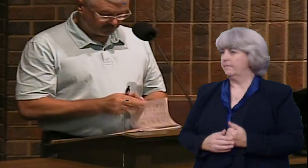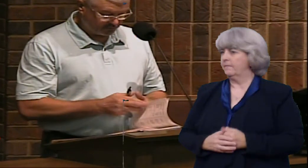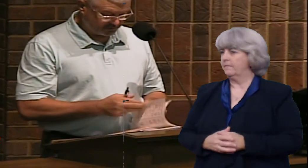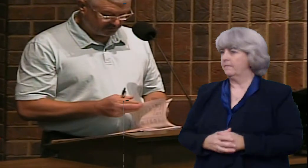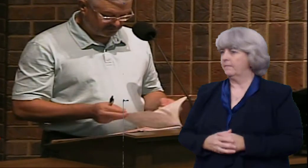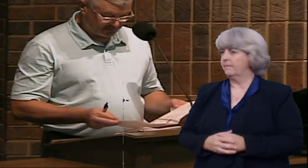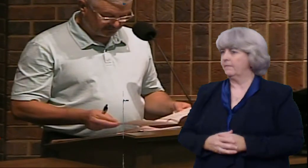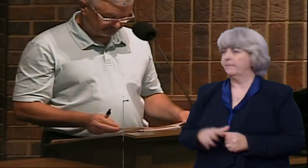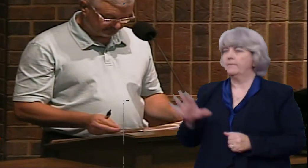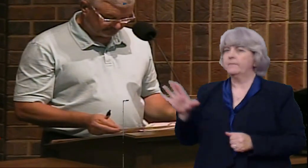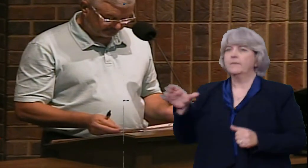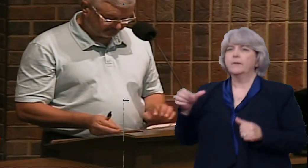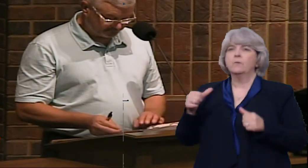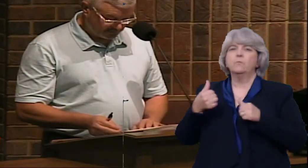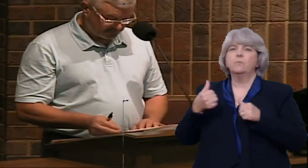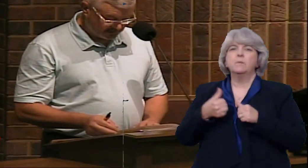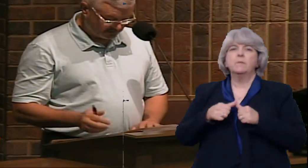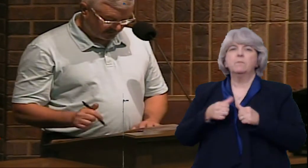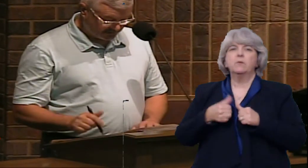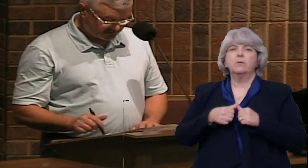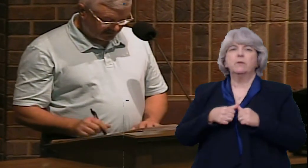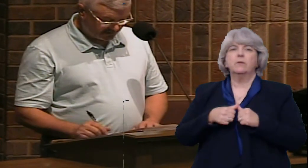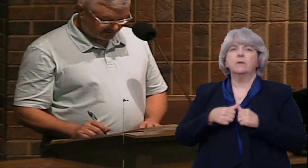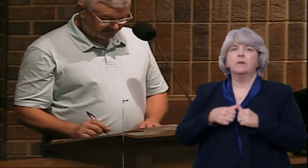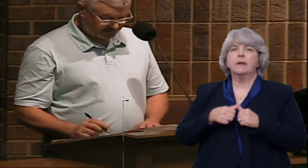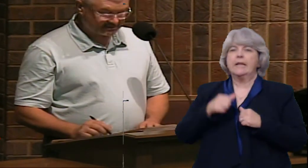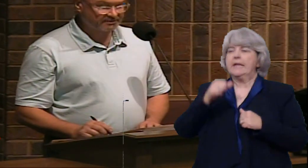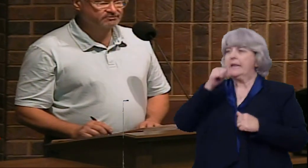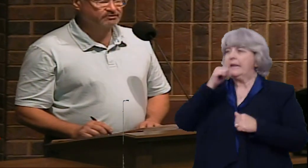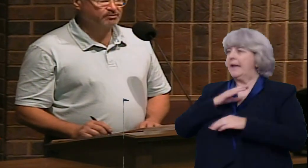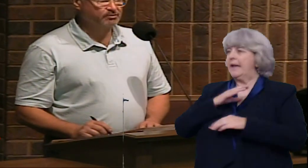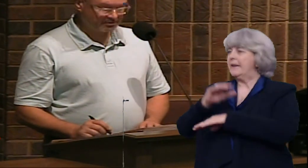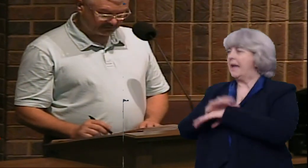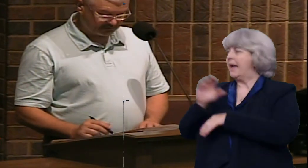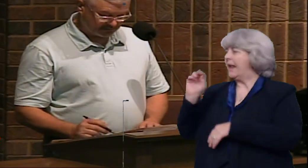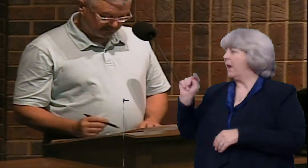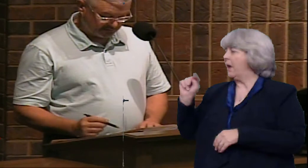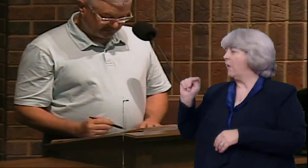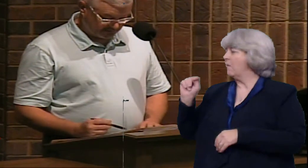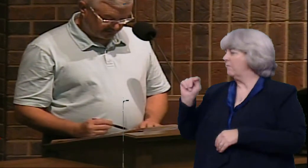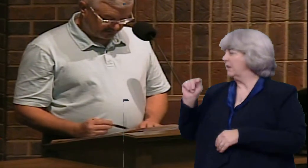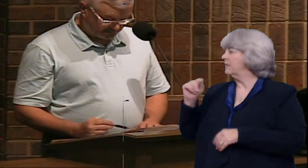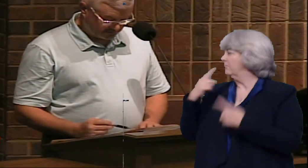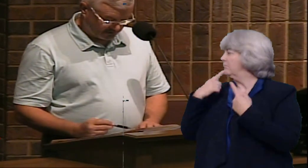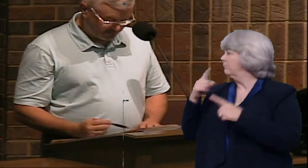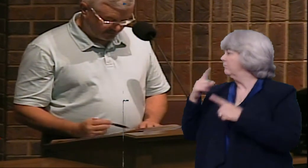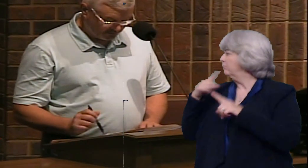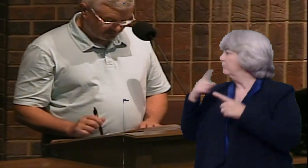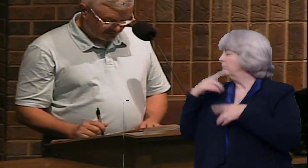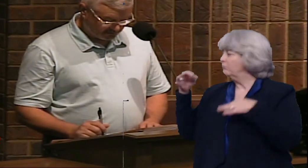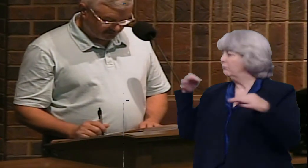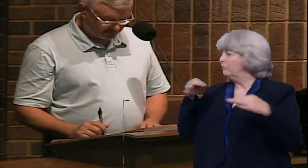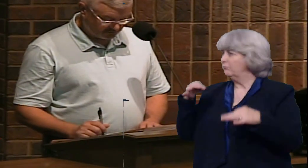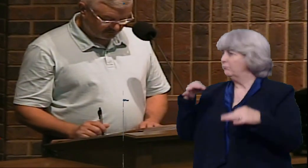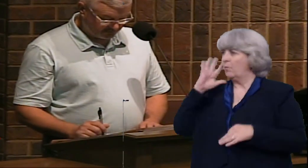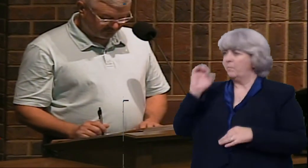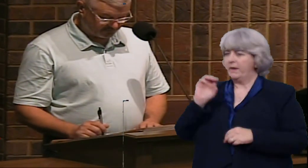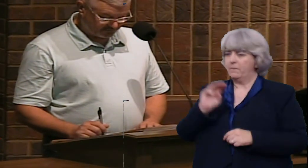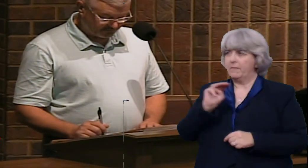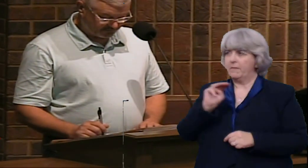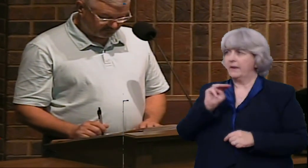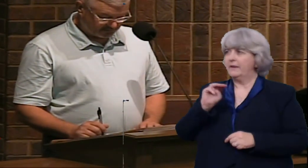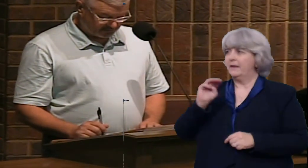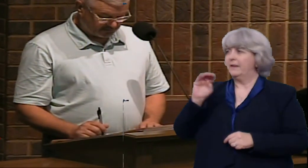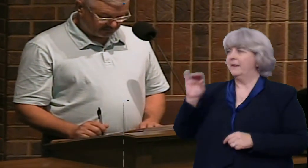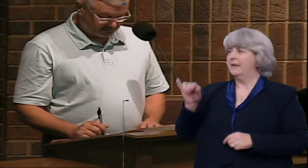Remember the ladies night out, the details are in the bulletin that's going to happen Monday, July the